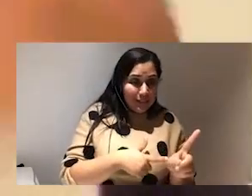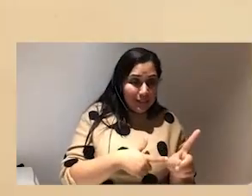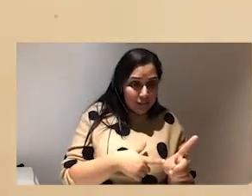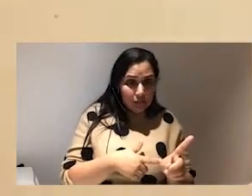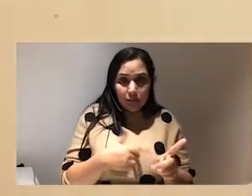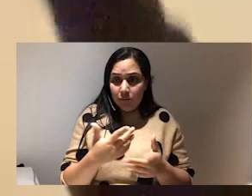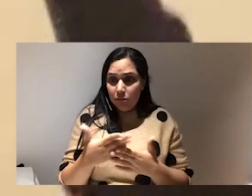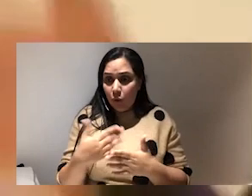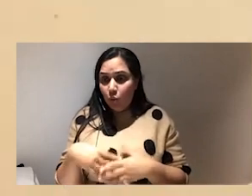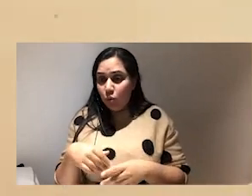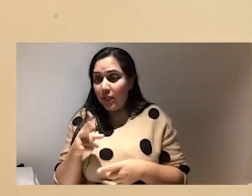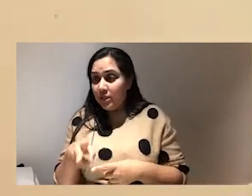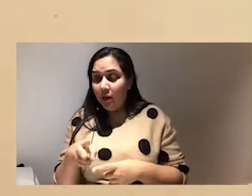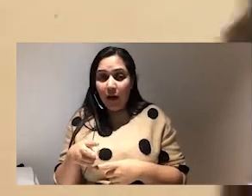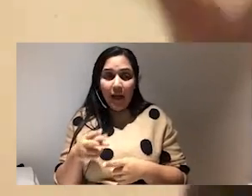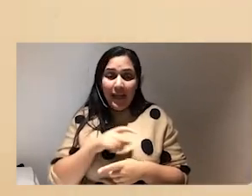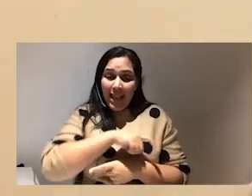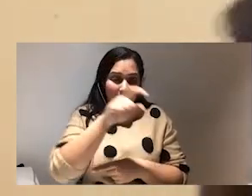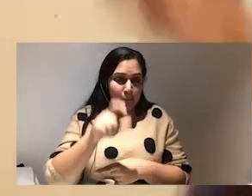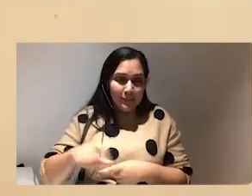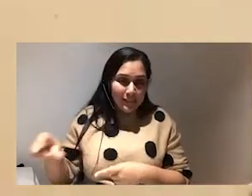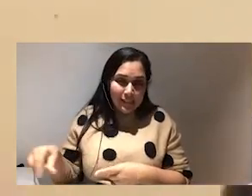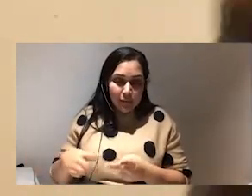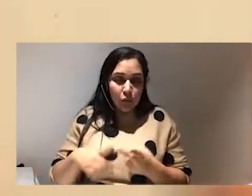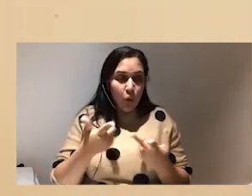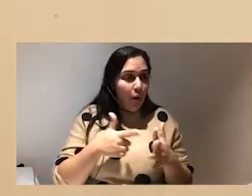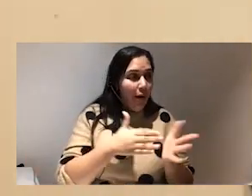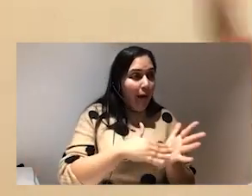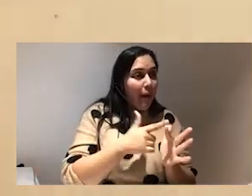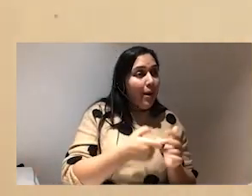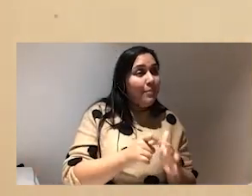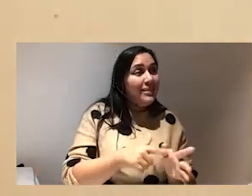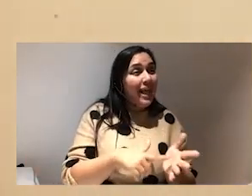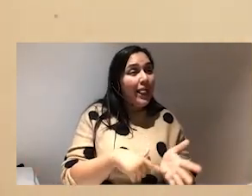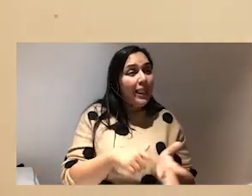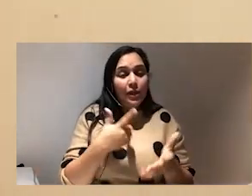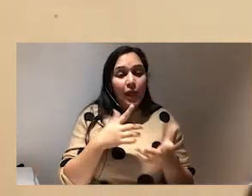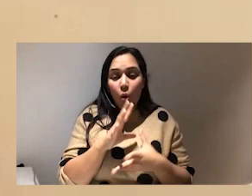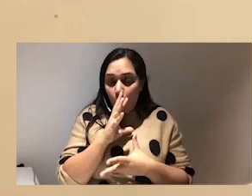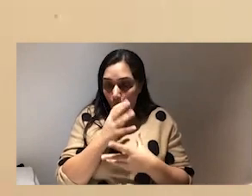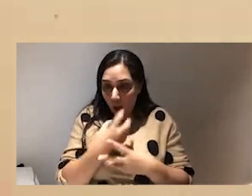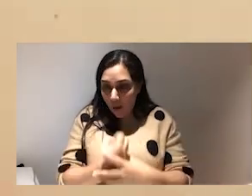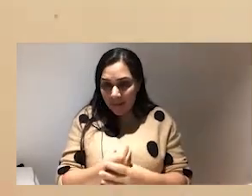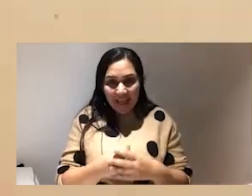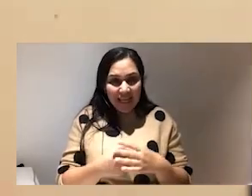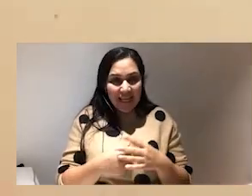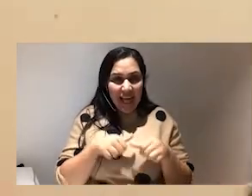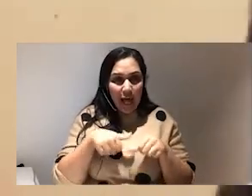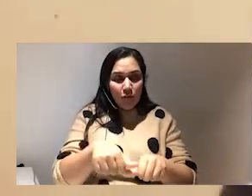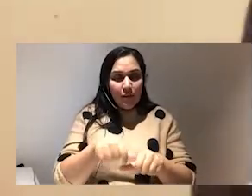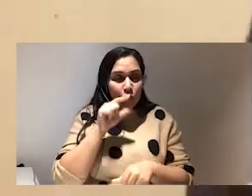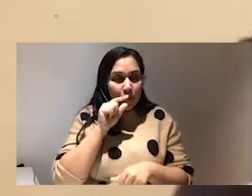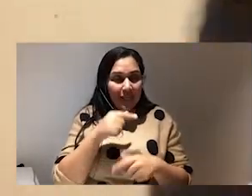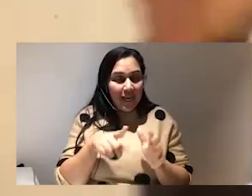in the queen vic or who's going to get shot in emidel you know you're bored and you get caught up in the algorithms of twitter and instagram so coming back to your kind of